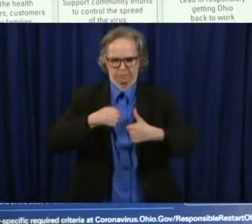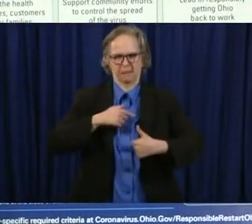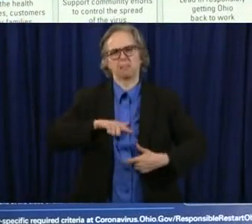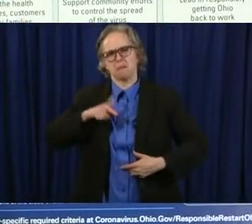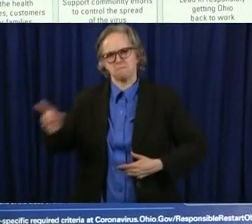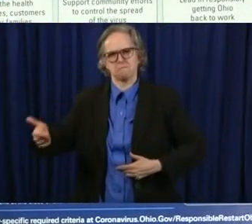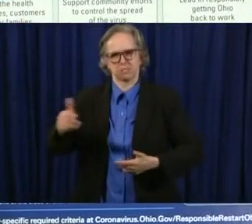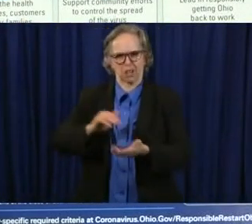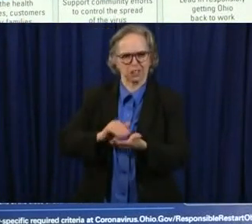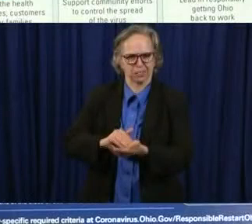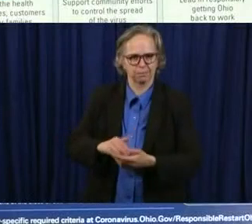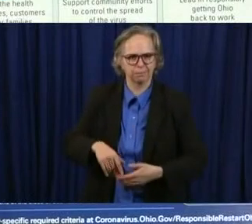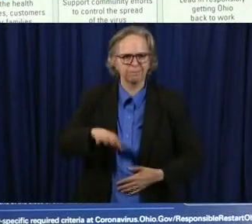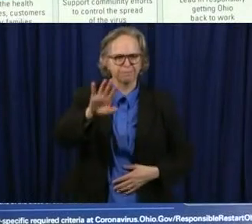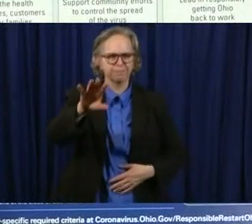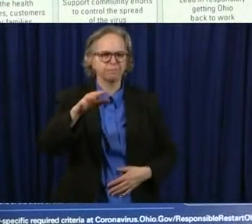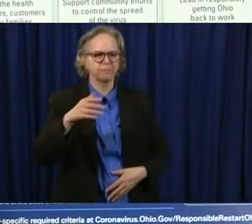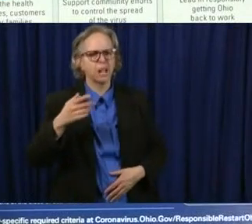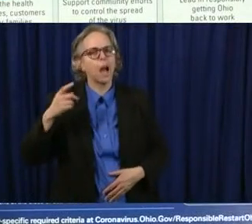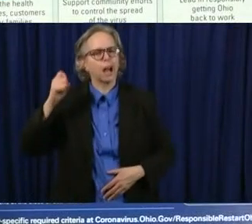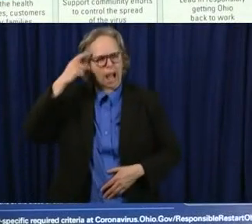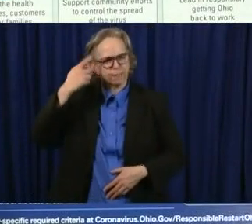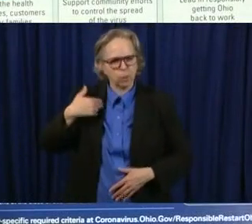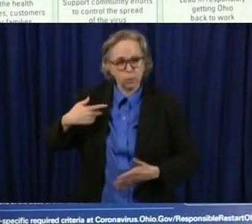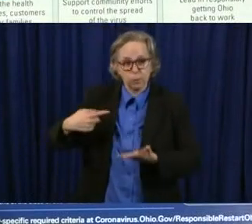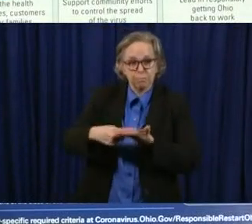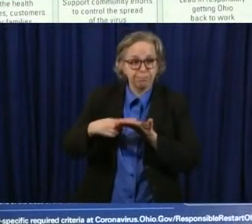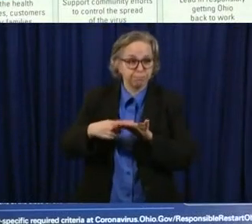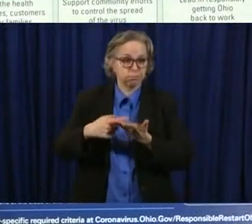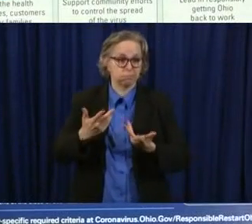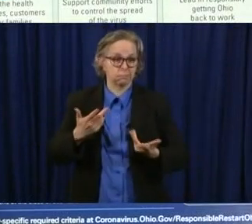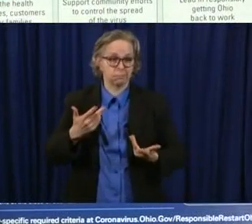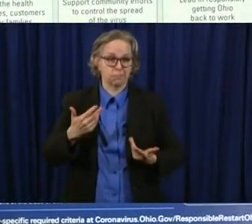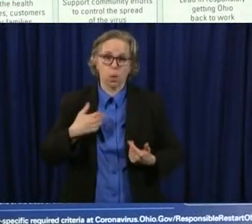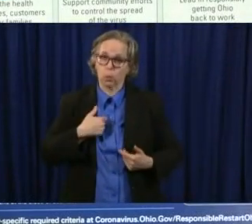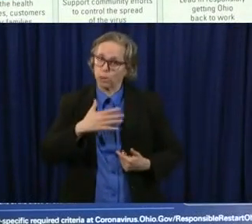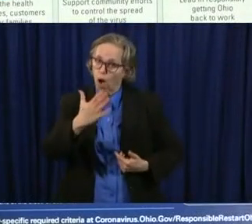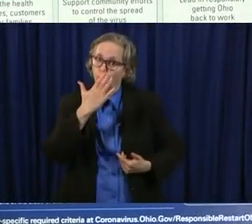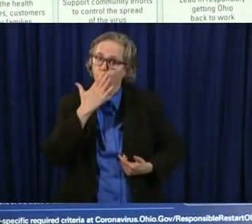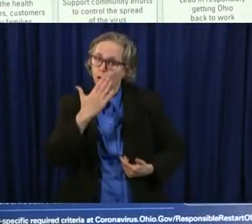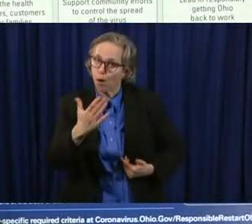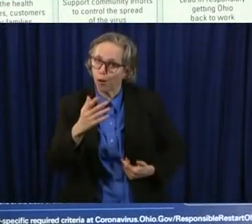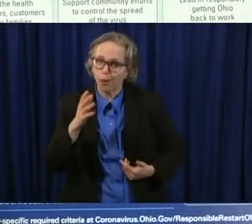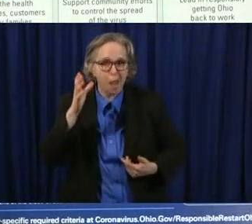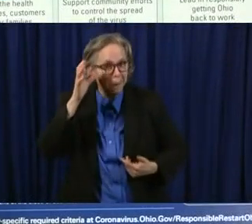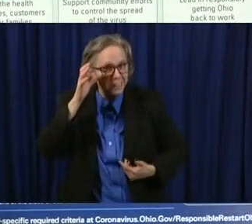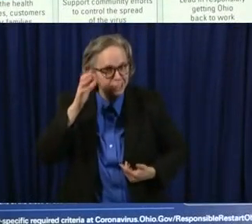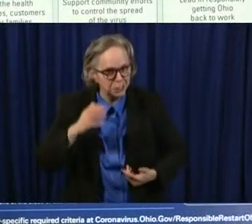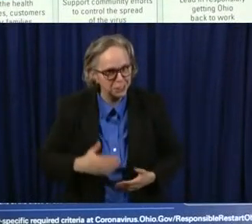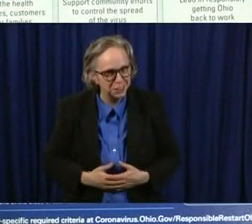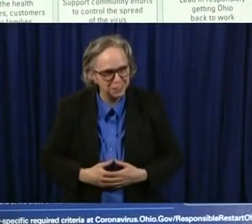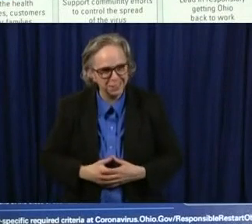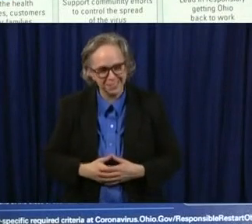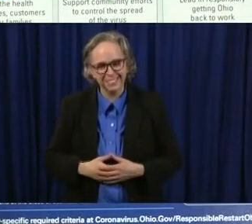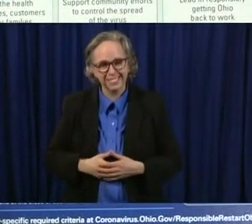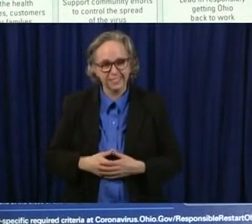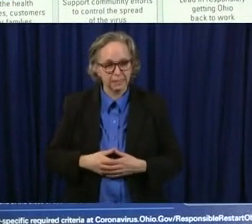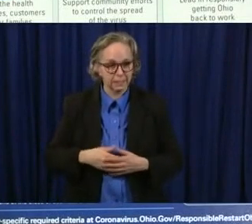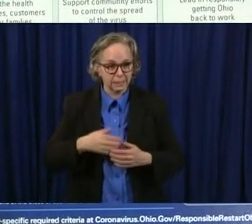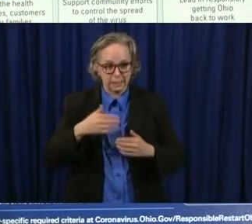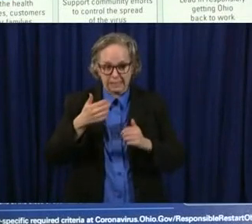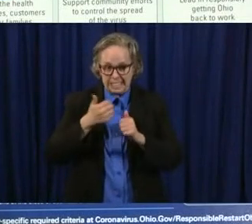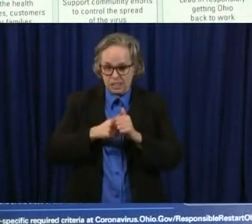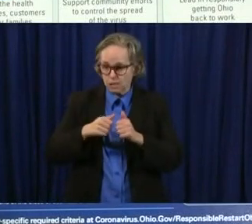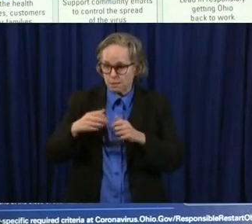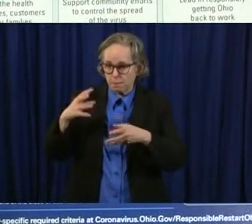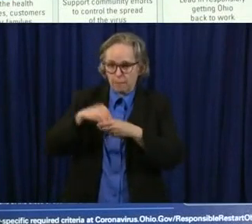we're pretty good listeners um i think all the members of the general assembly have my my cell phone and my email and